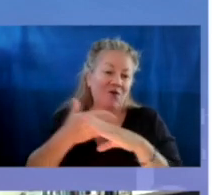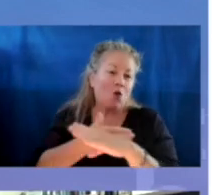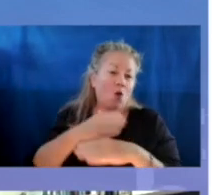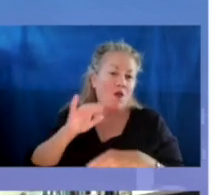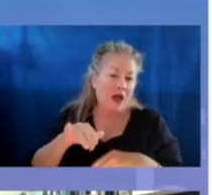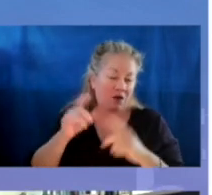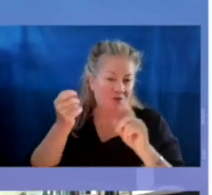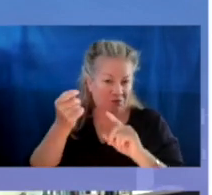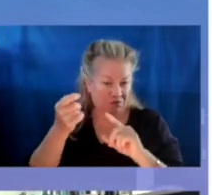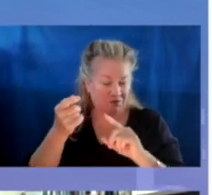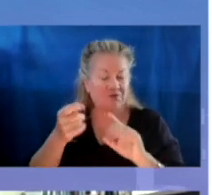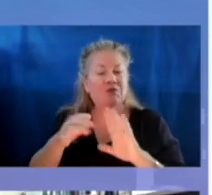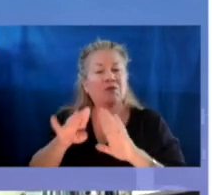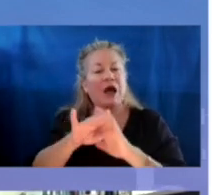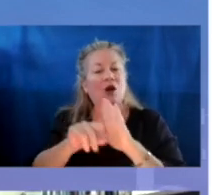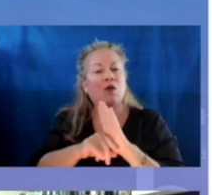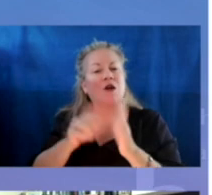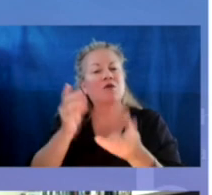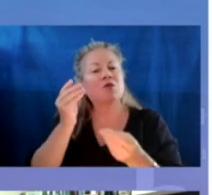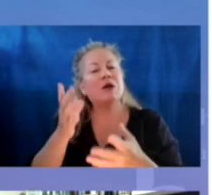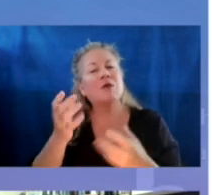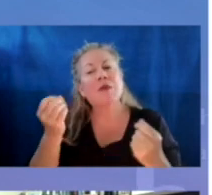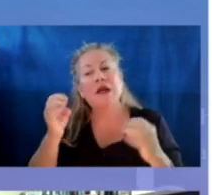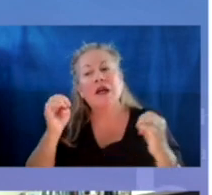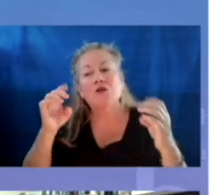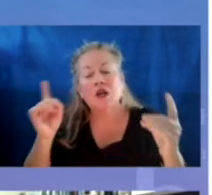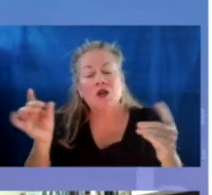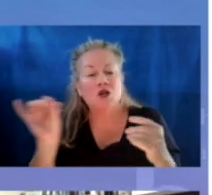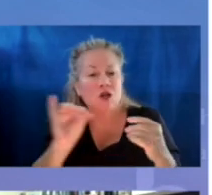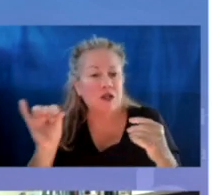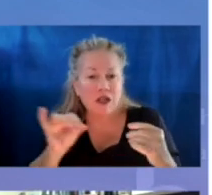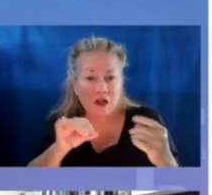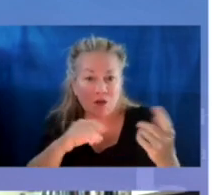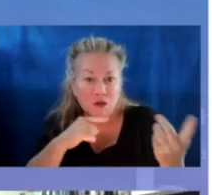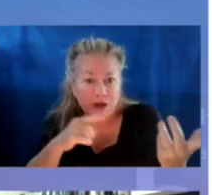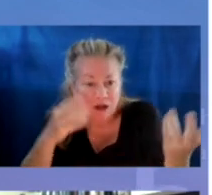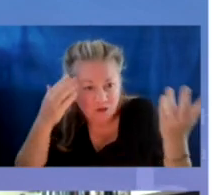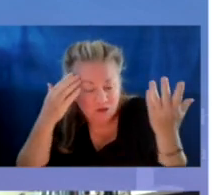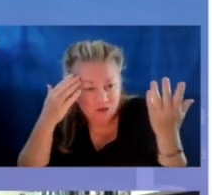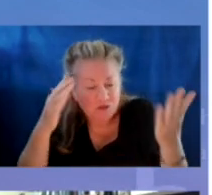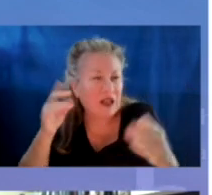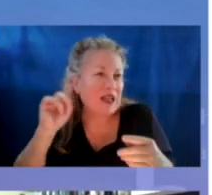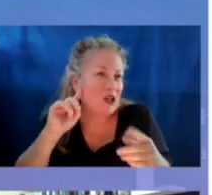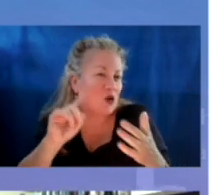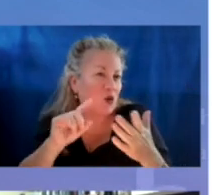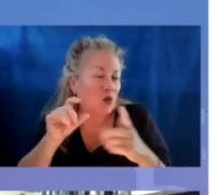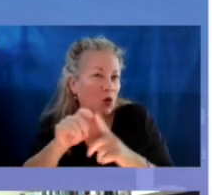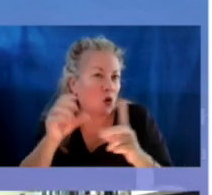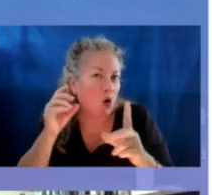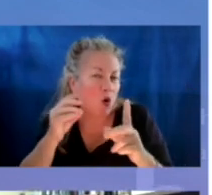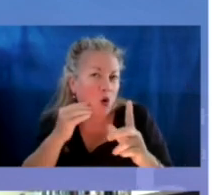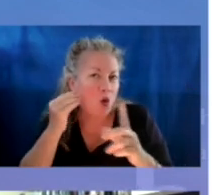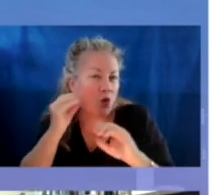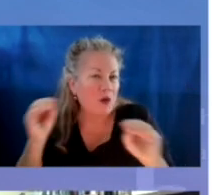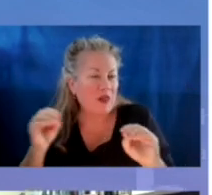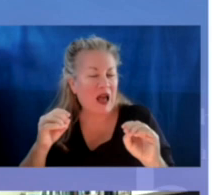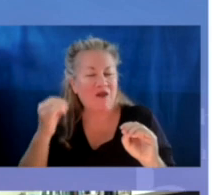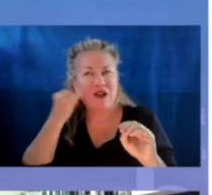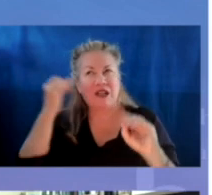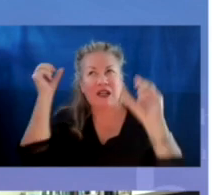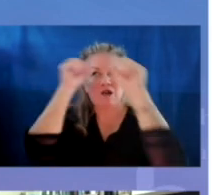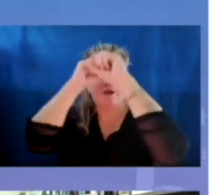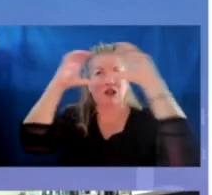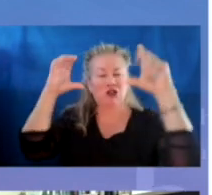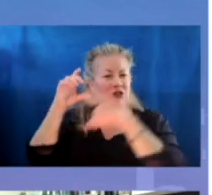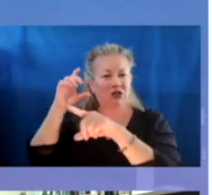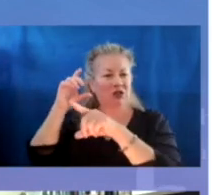little bit of background information because many educators, just like the general public, may hear the word homeless and it conjures an image